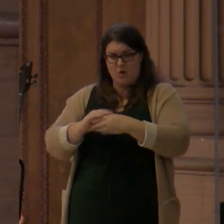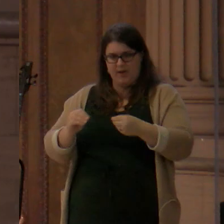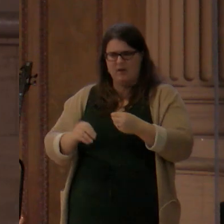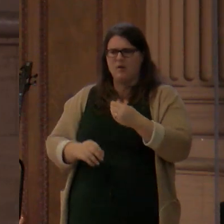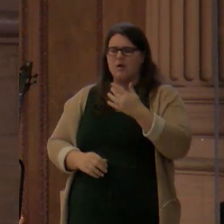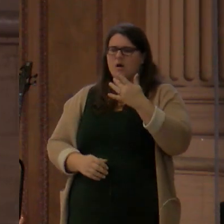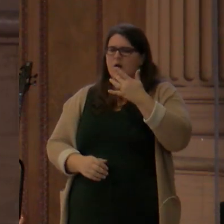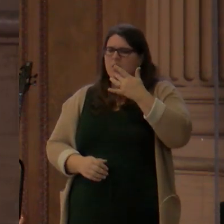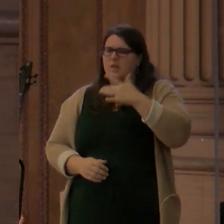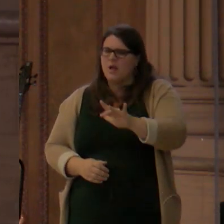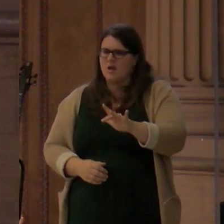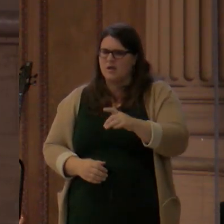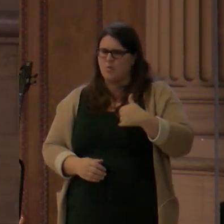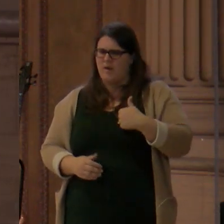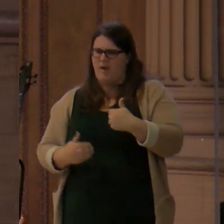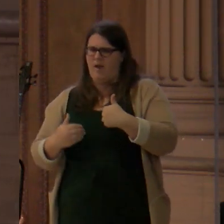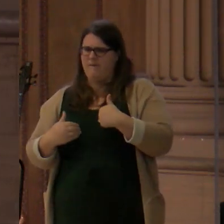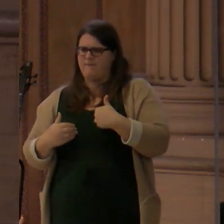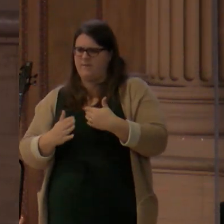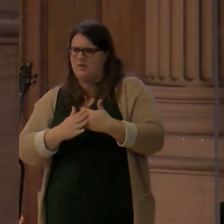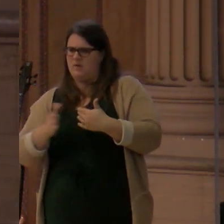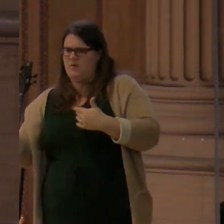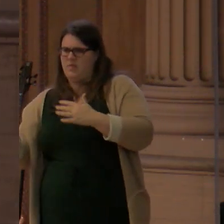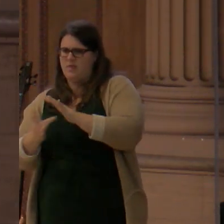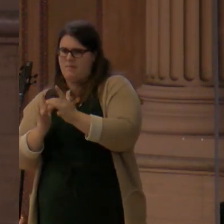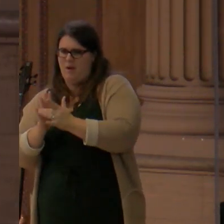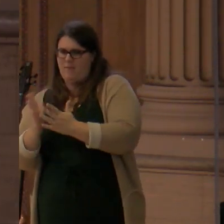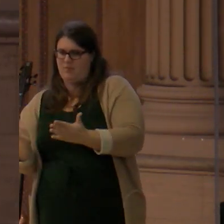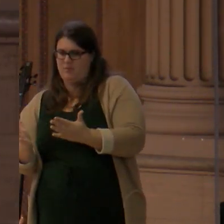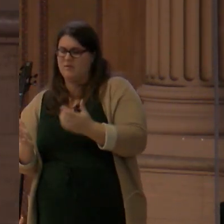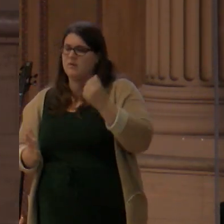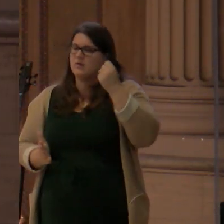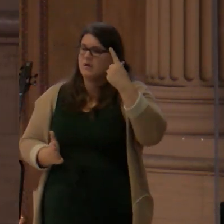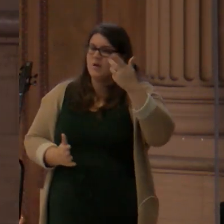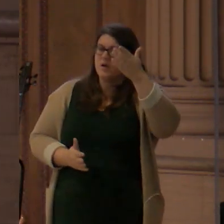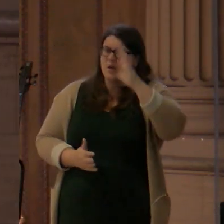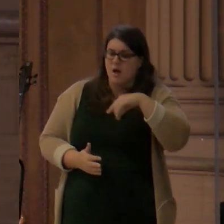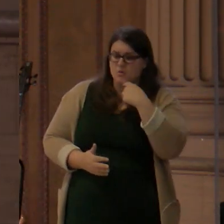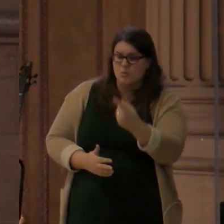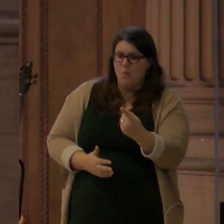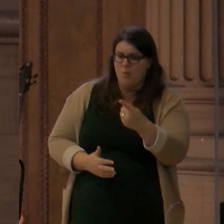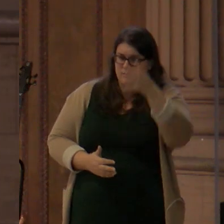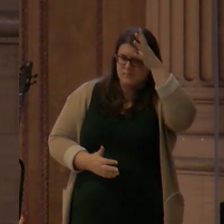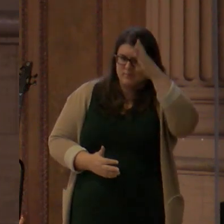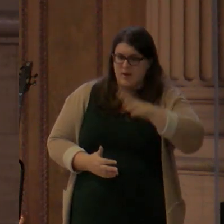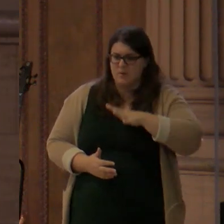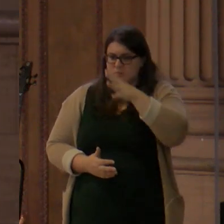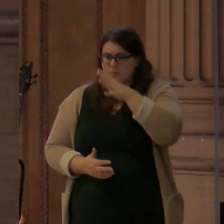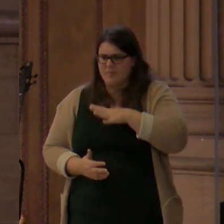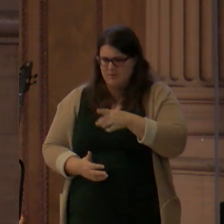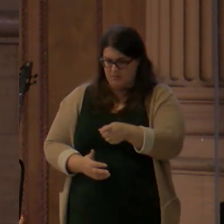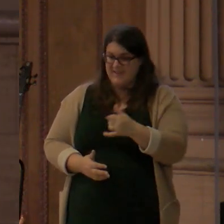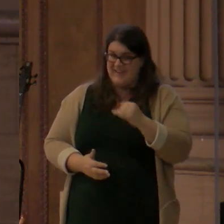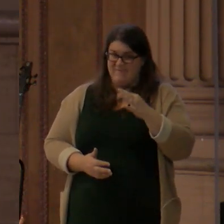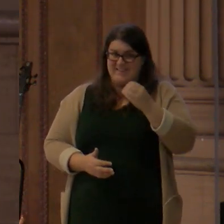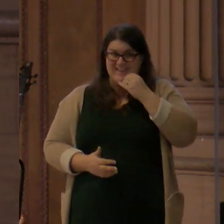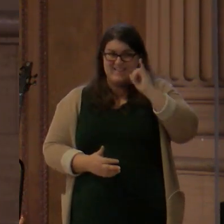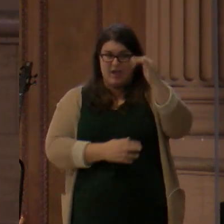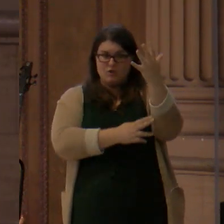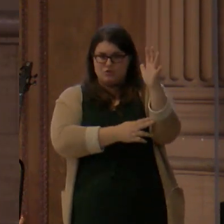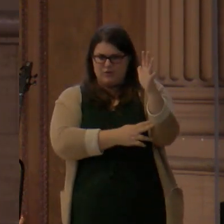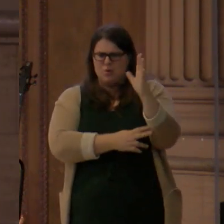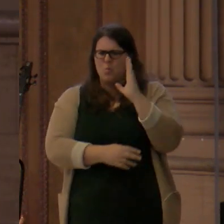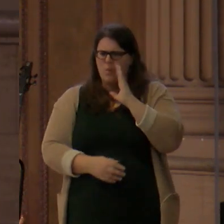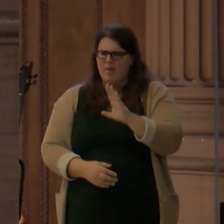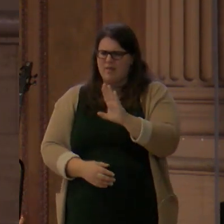God did, again, did tell Adam and Eve that if they eat the fruit, they would die. They can't say he didn't warn them. So again, the Bible could easily